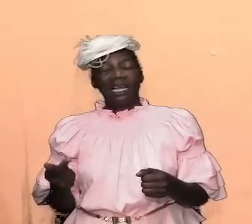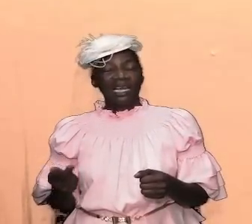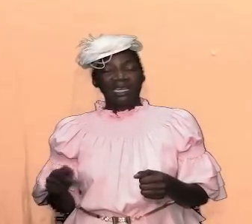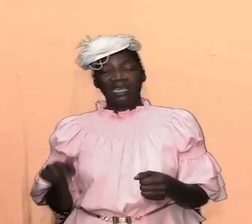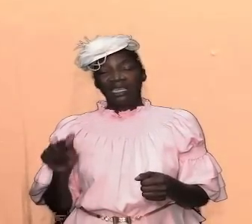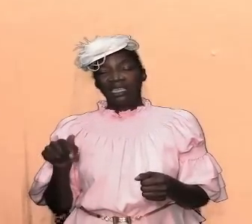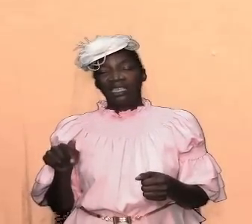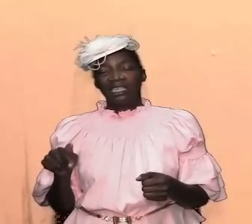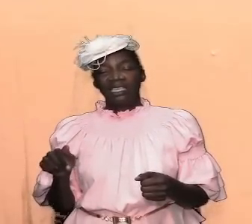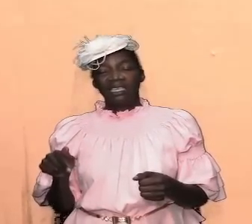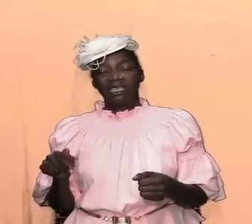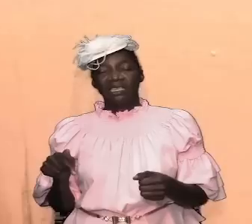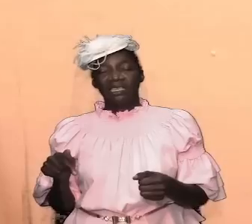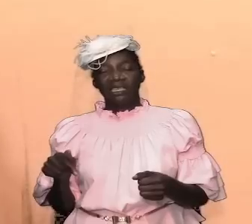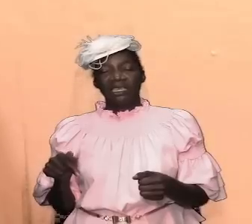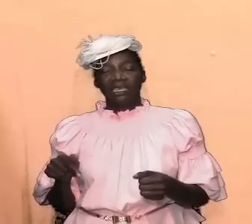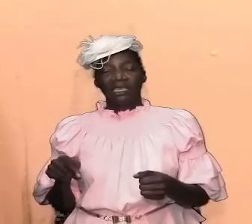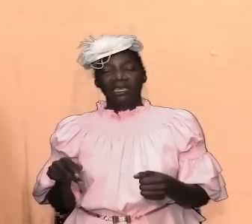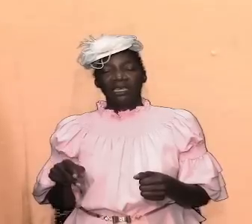their secondary